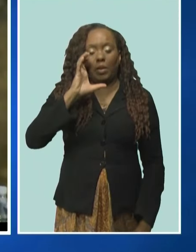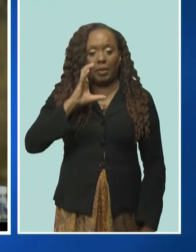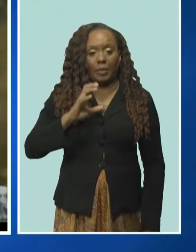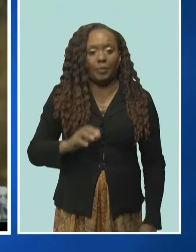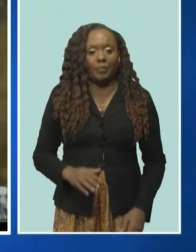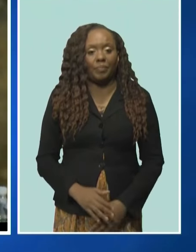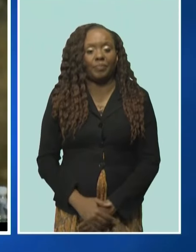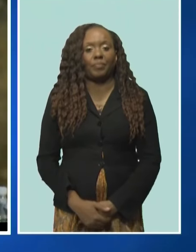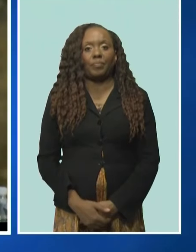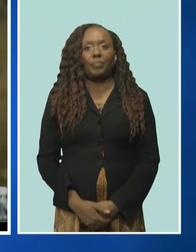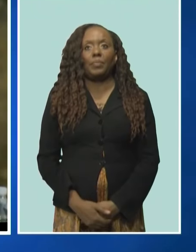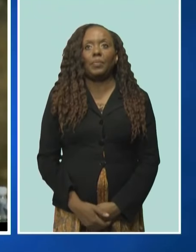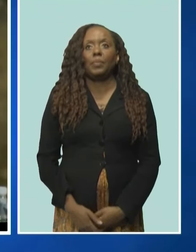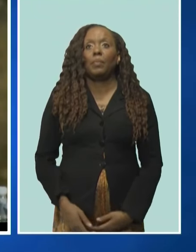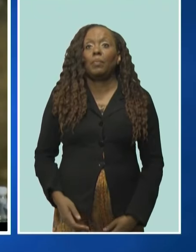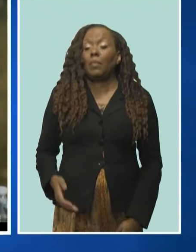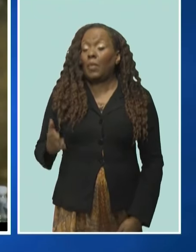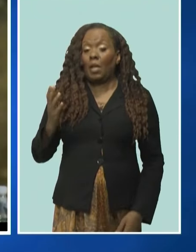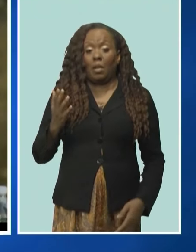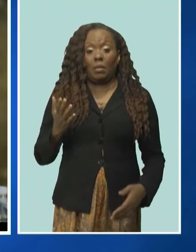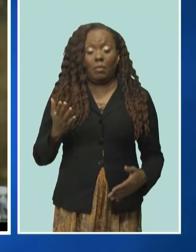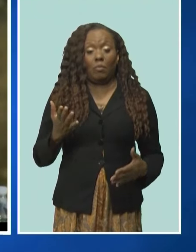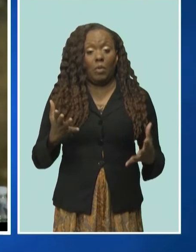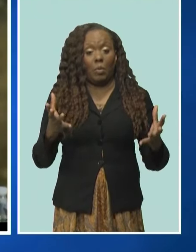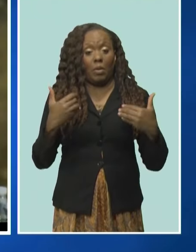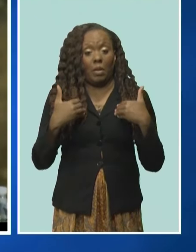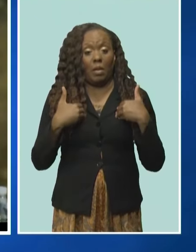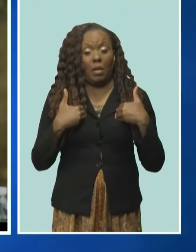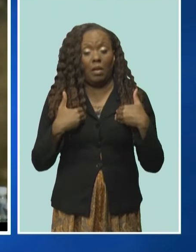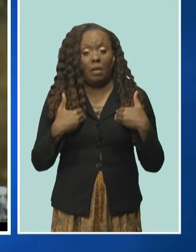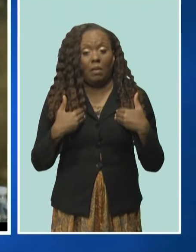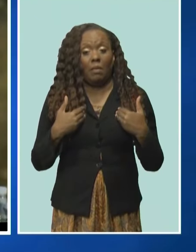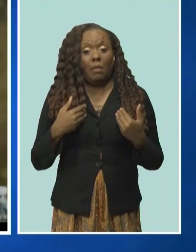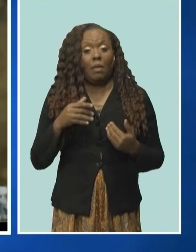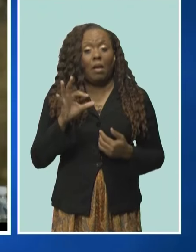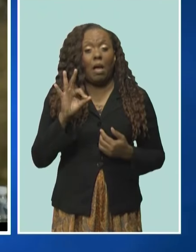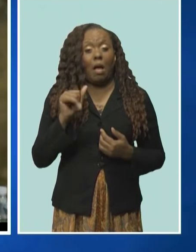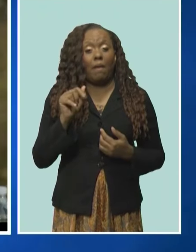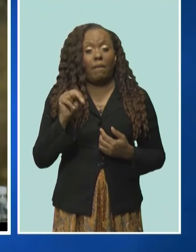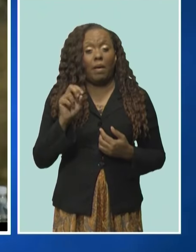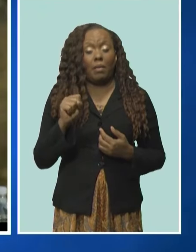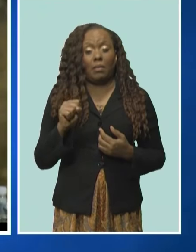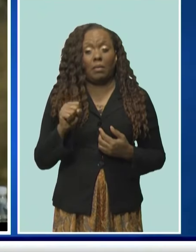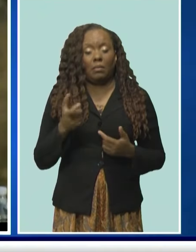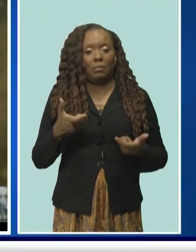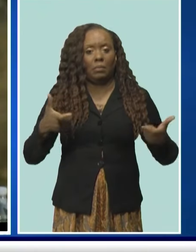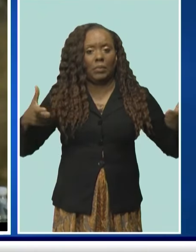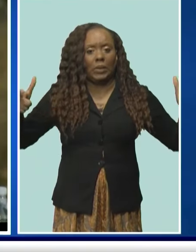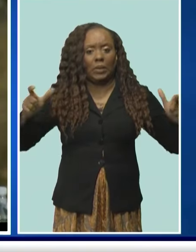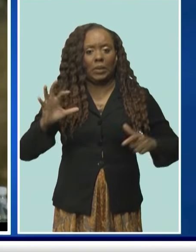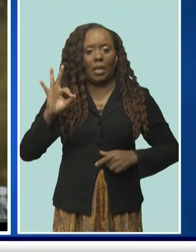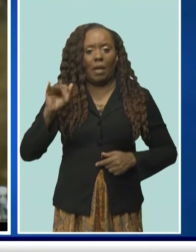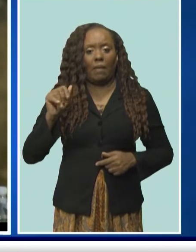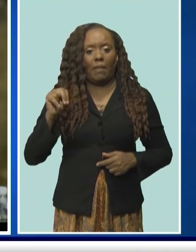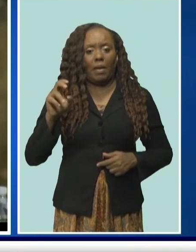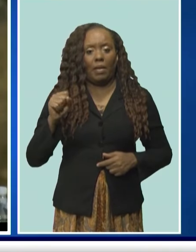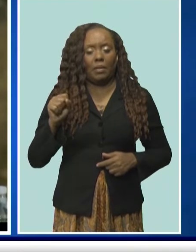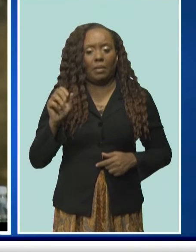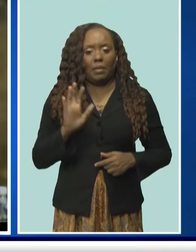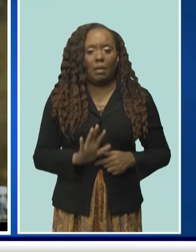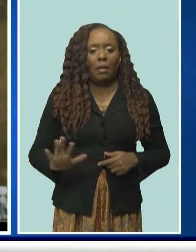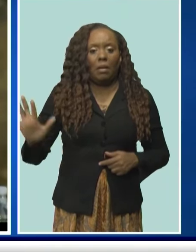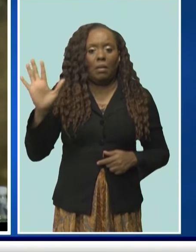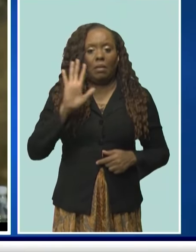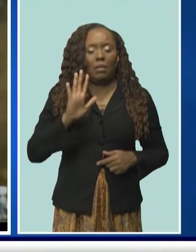the cooling fans, so that we put them in districts all over the country, and I'm trying to see if we can get them